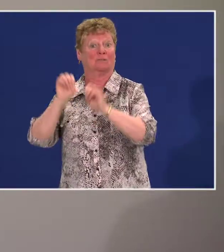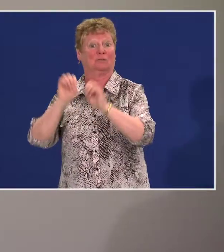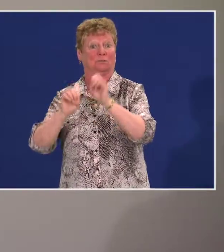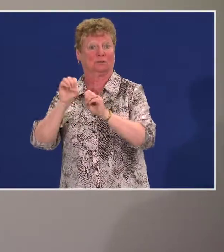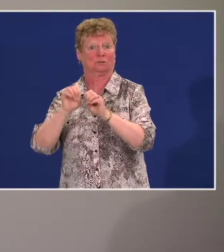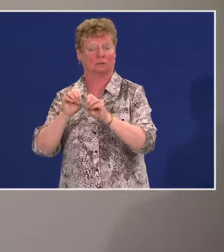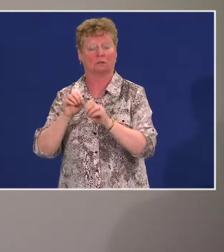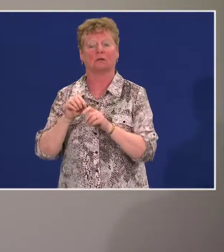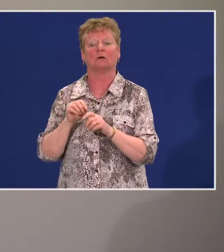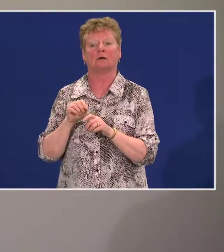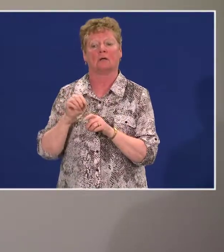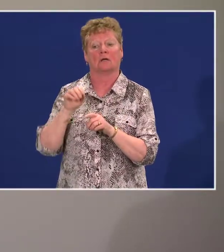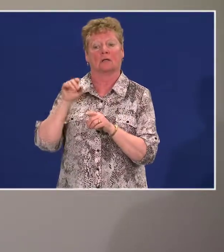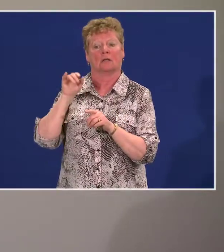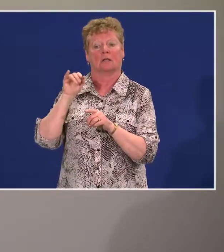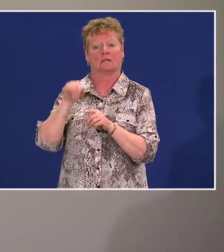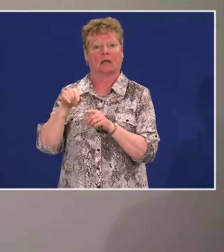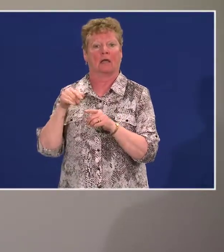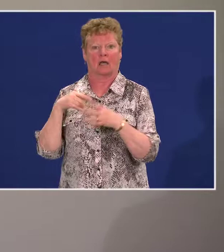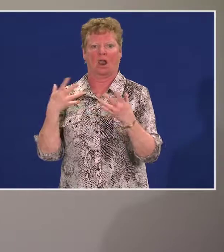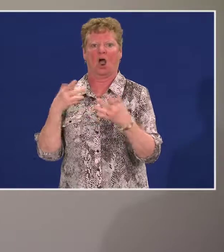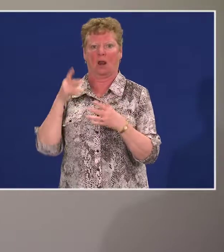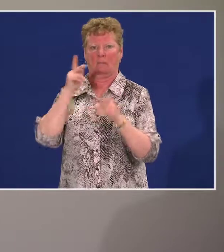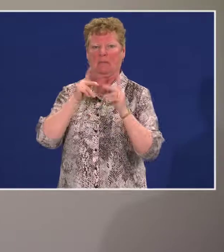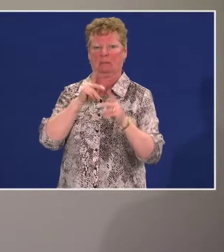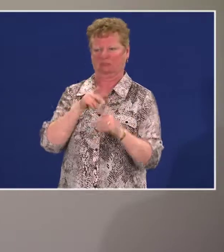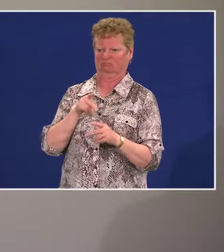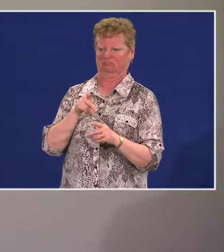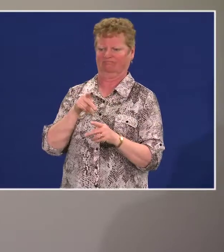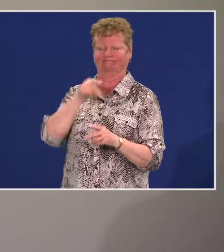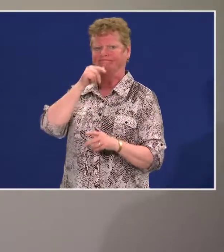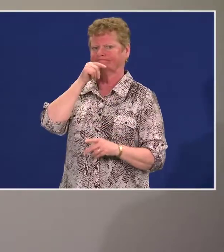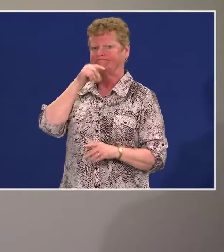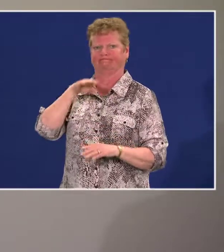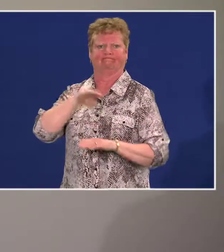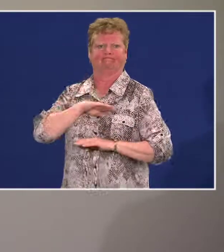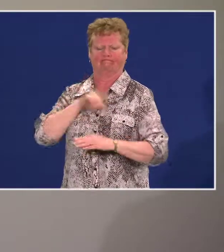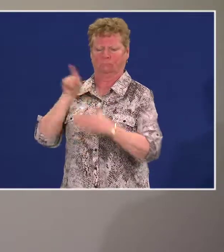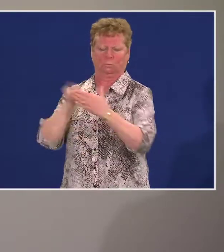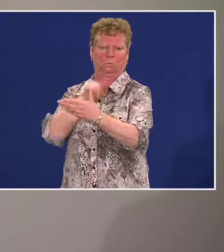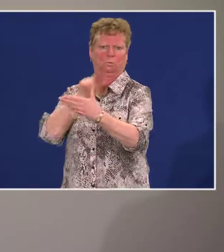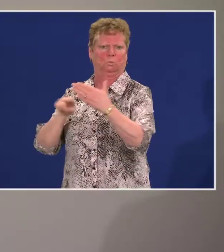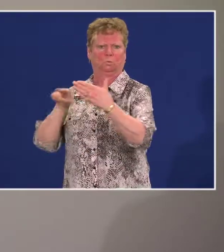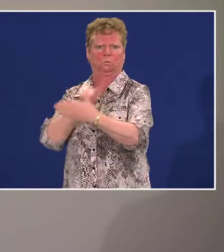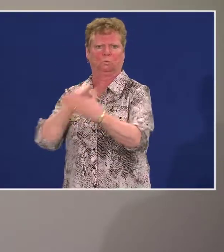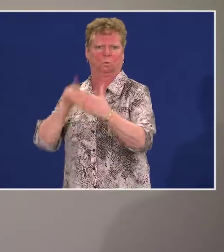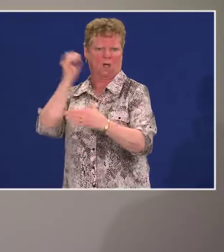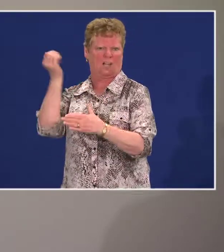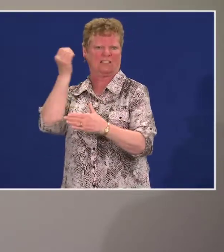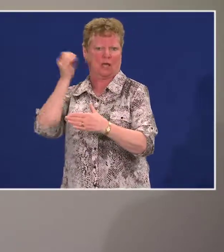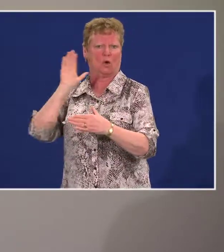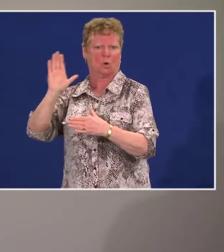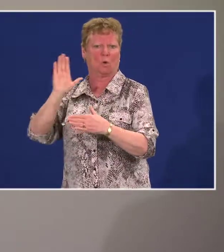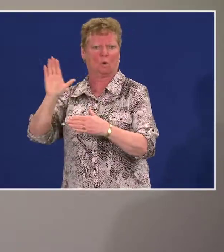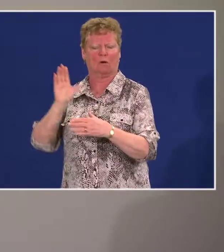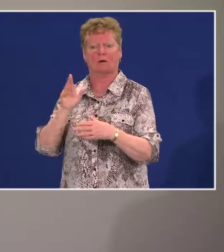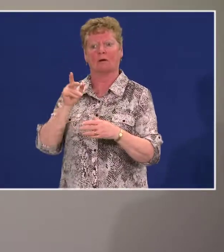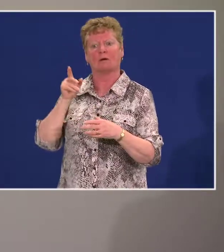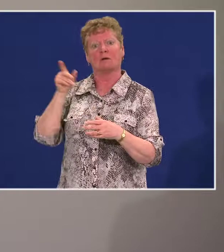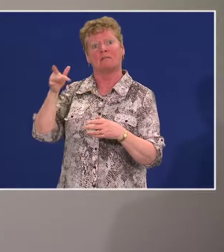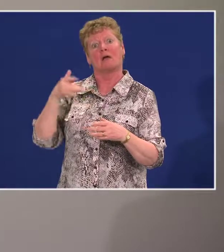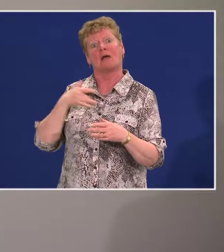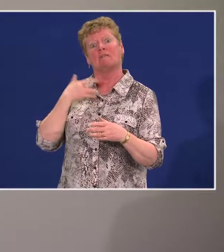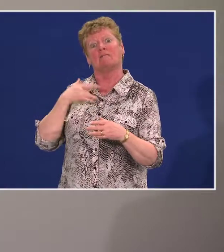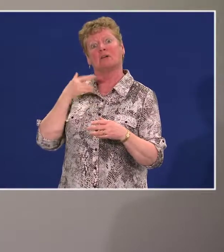a fair amount of criticism, if you will. A lot of the public are feeling that the